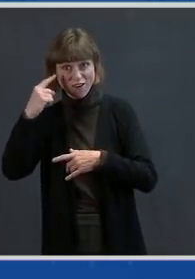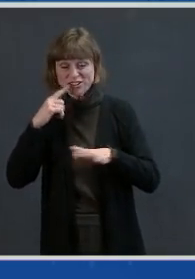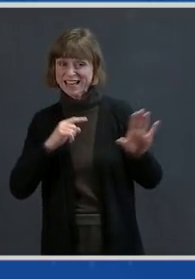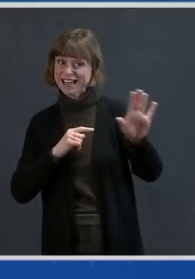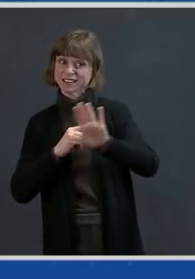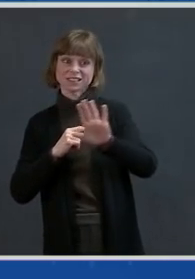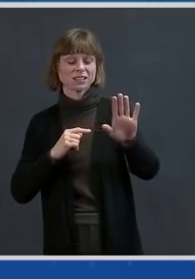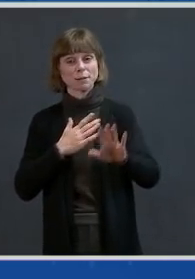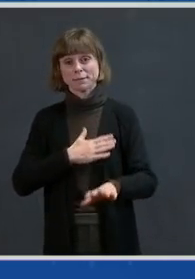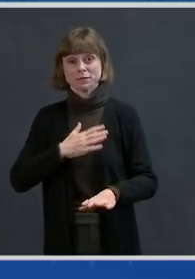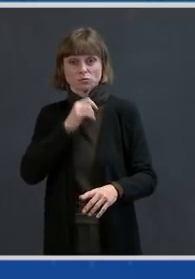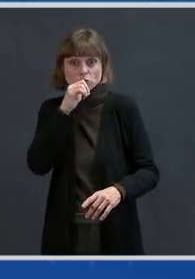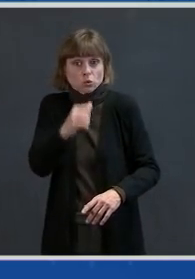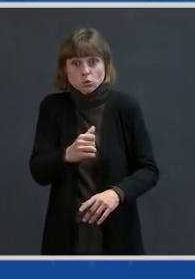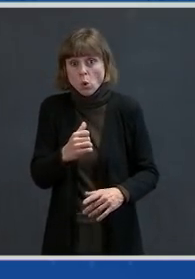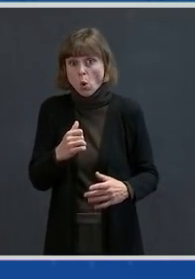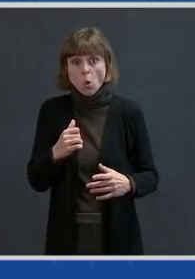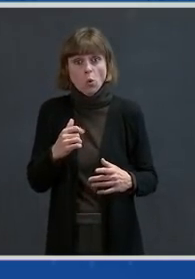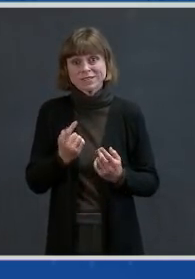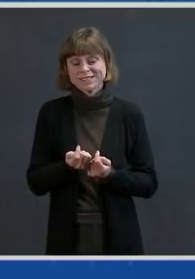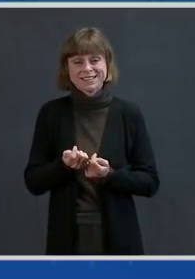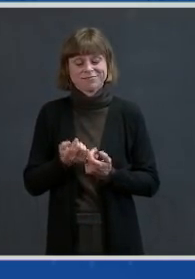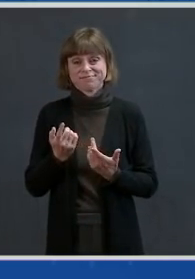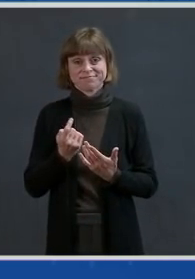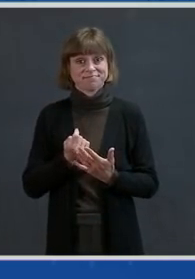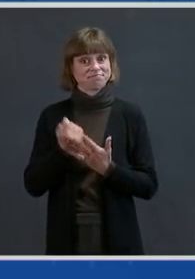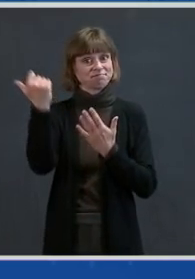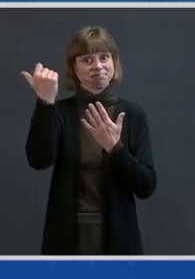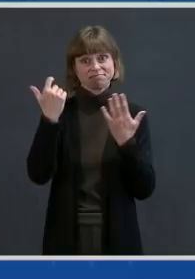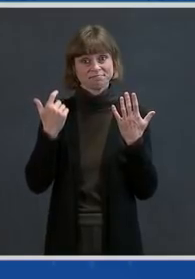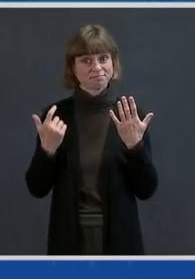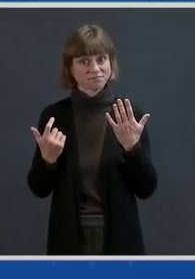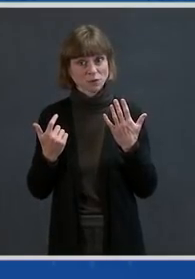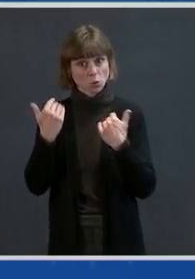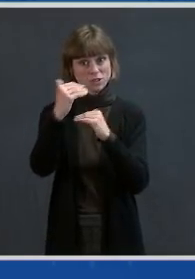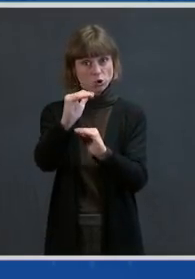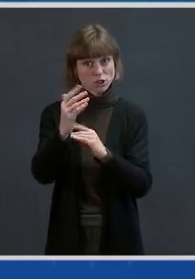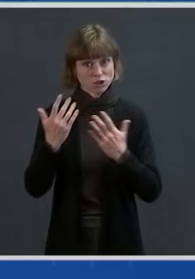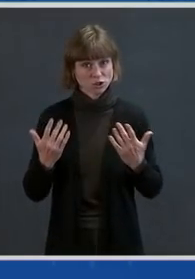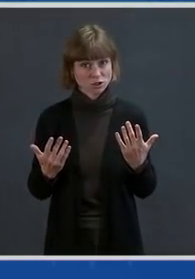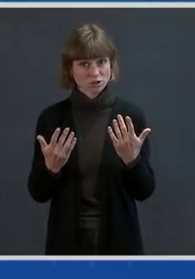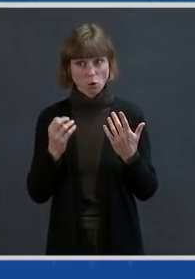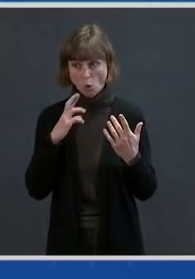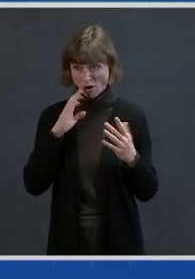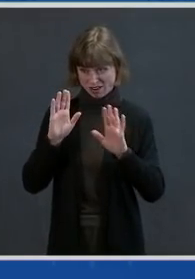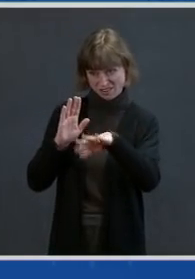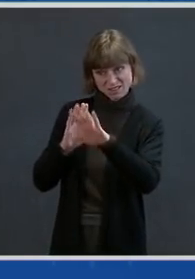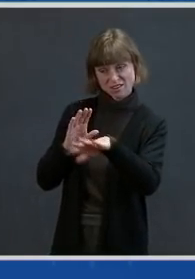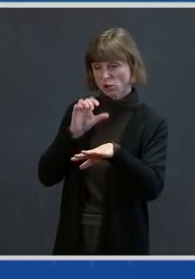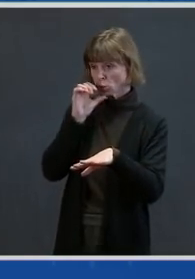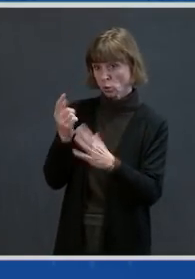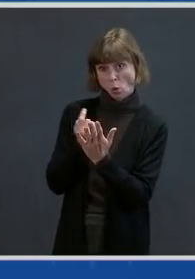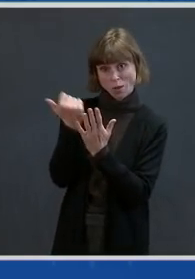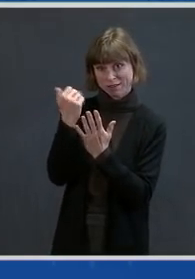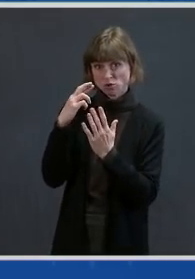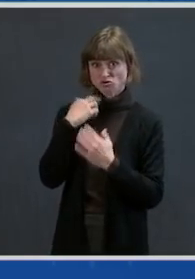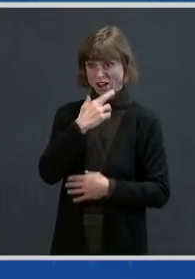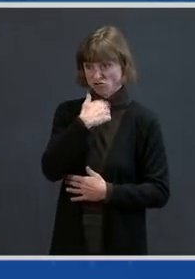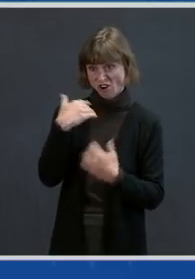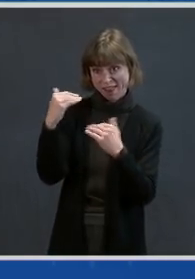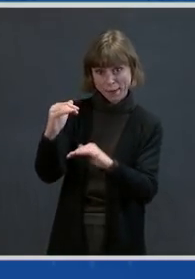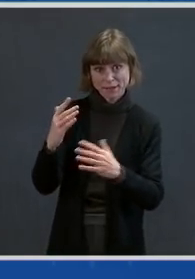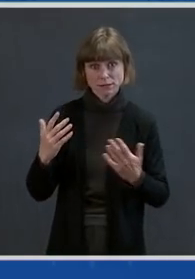urging them not to further lift things like restaurant limits? And the other thing is, during the